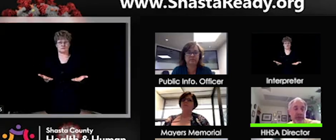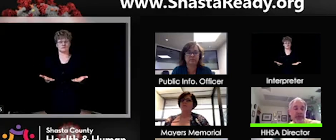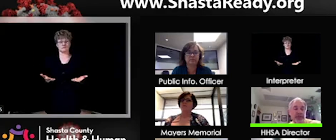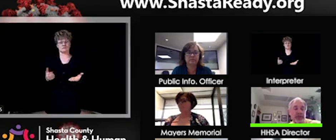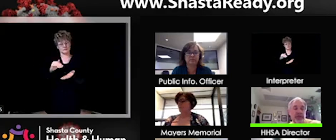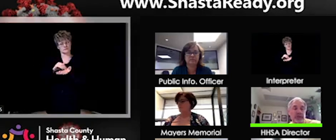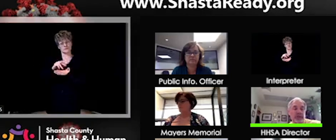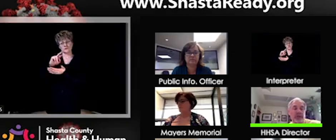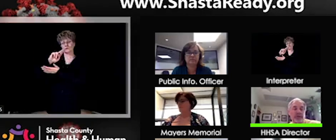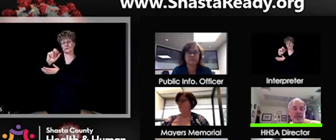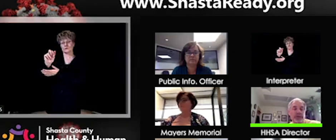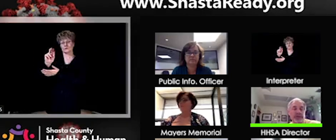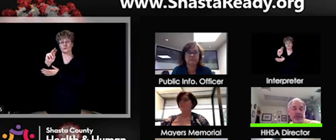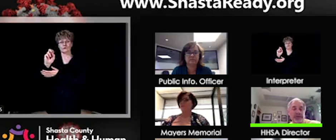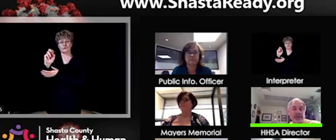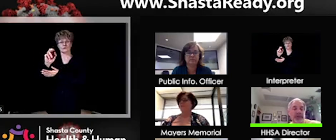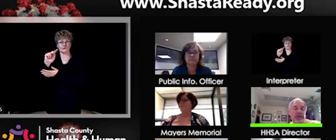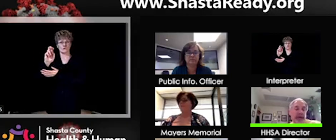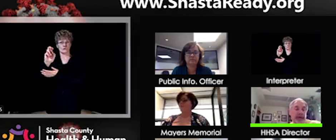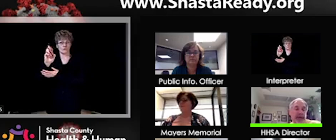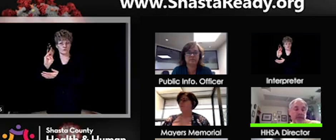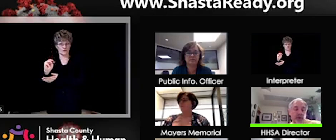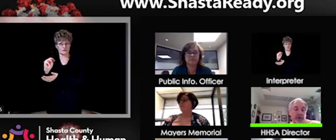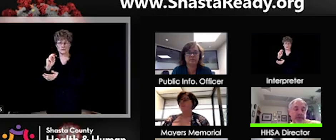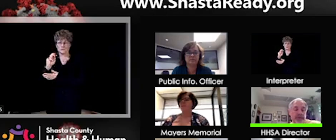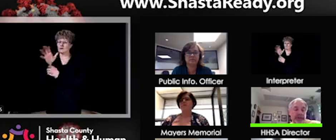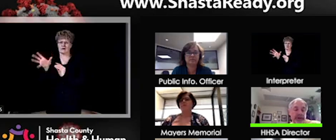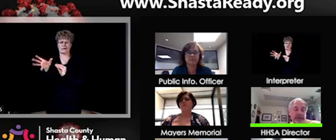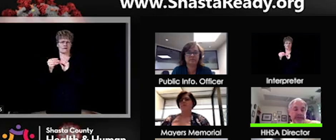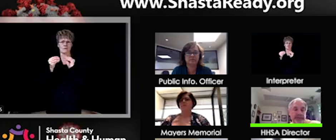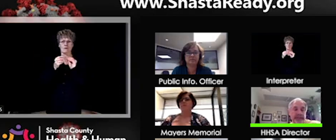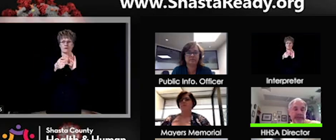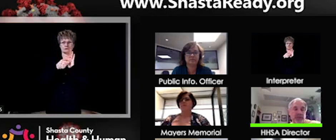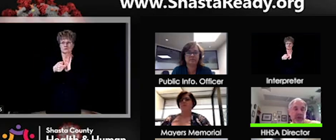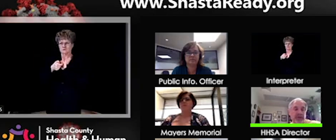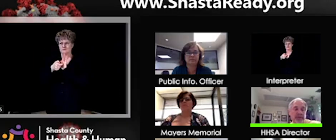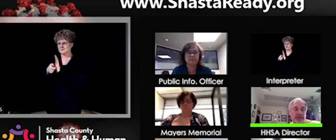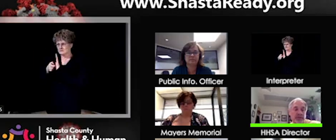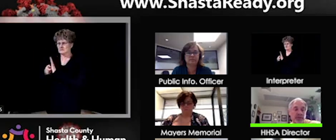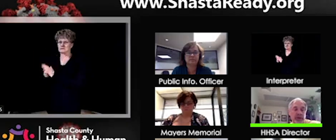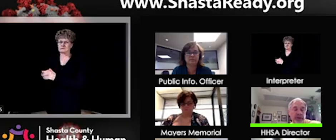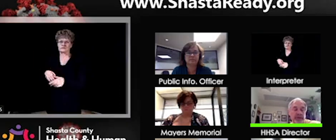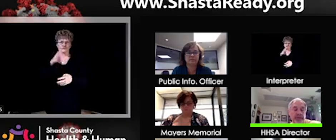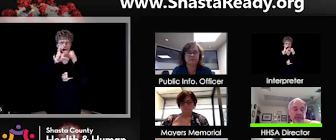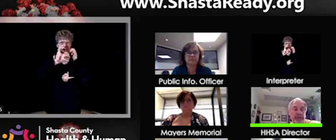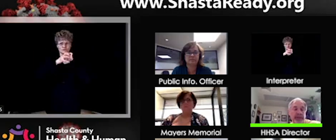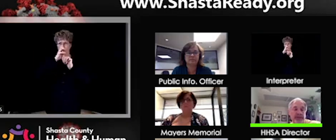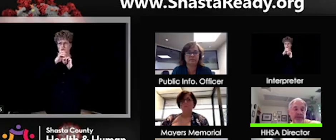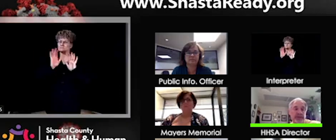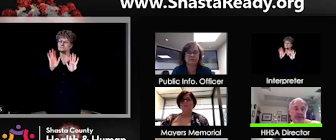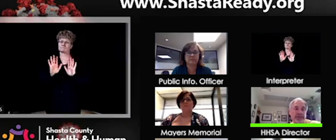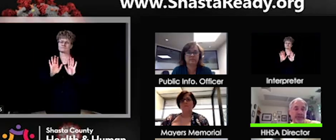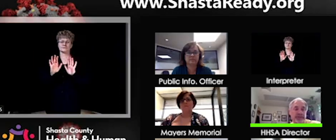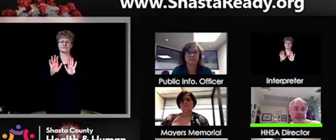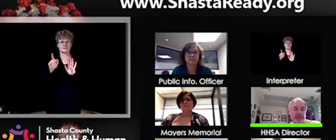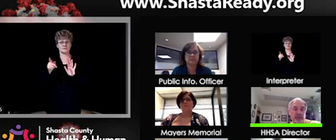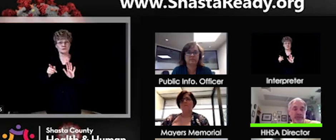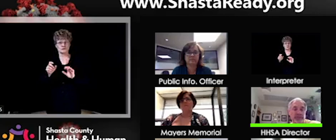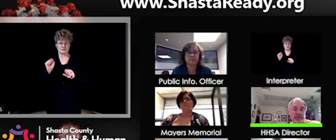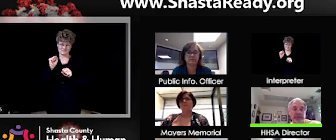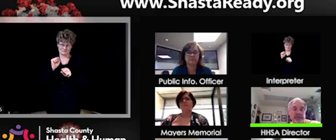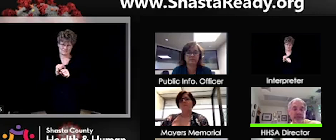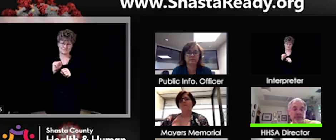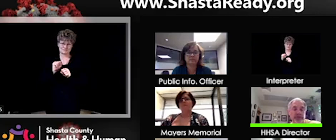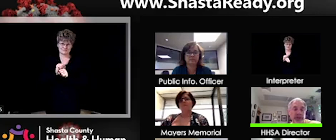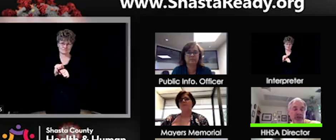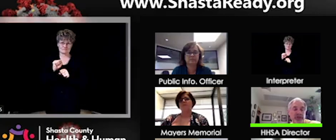not issued any additional restrictions and worked tirelessly last week to, uh, do the attestation necessary